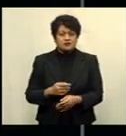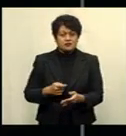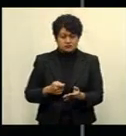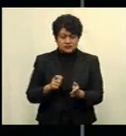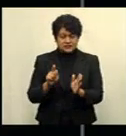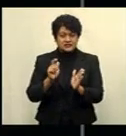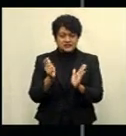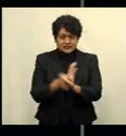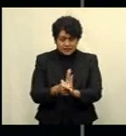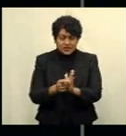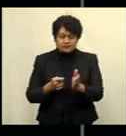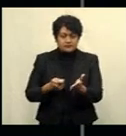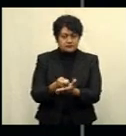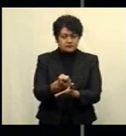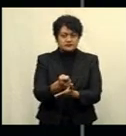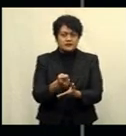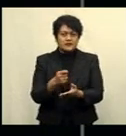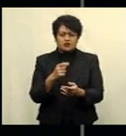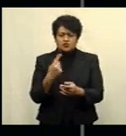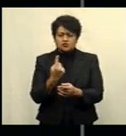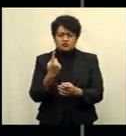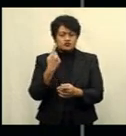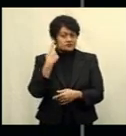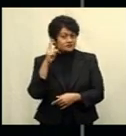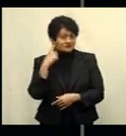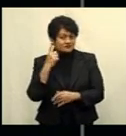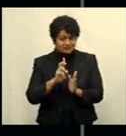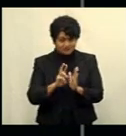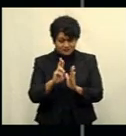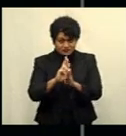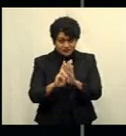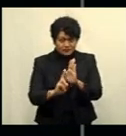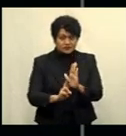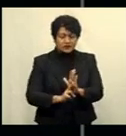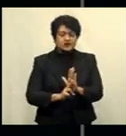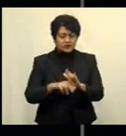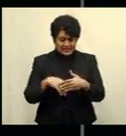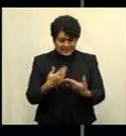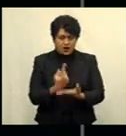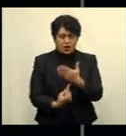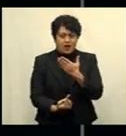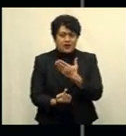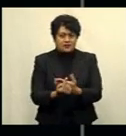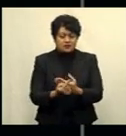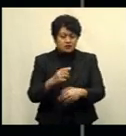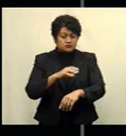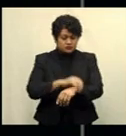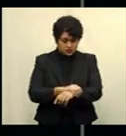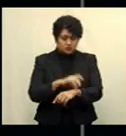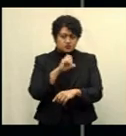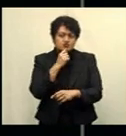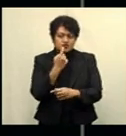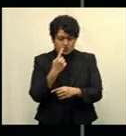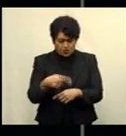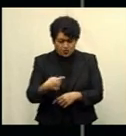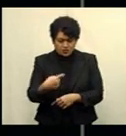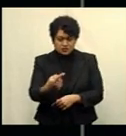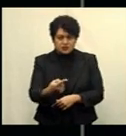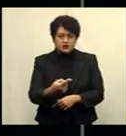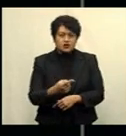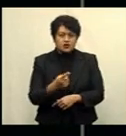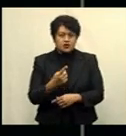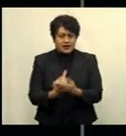for those breaching COVID-safe protocols is yet to be enforced, police say the courts will continue to act as a remedy for now.